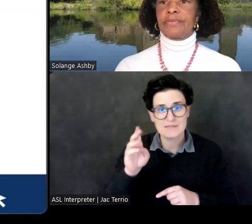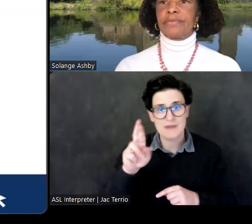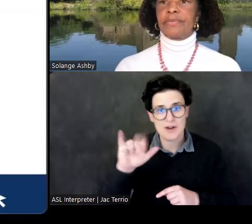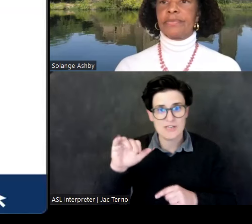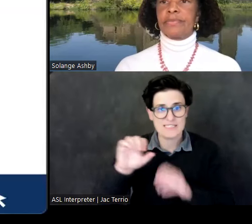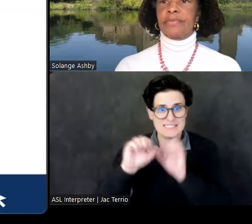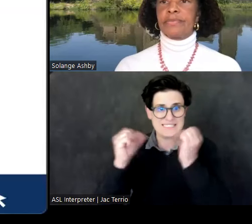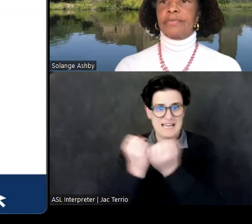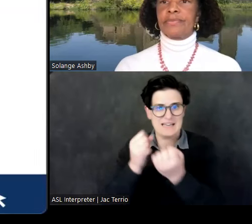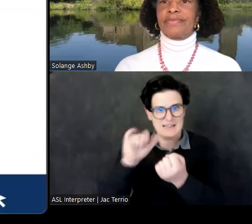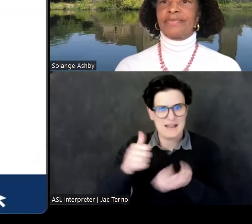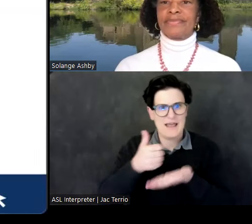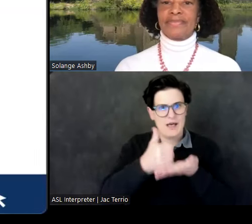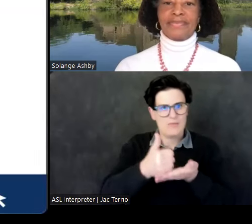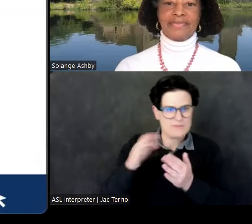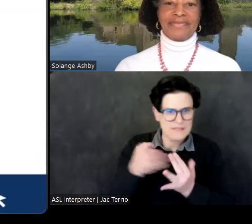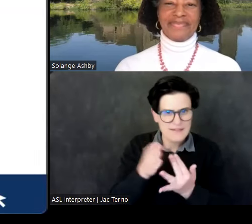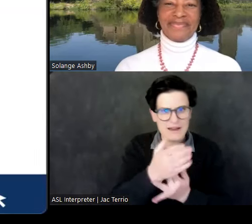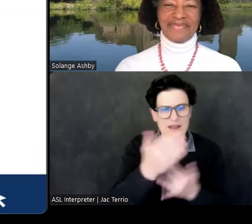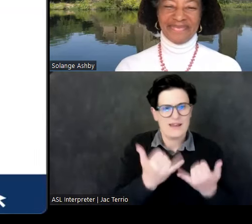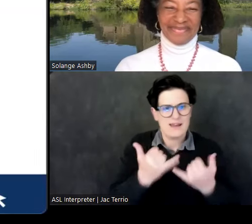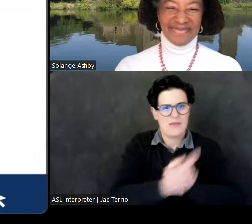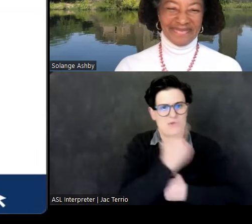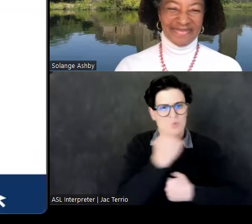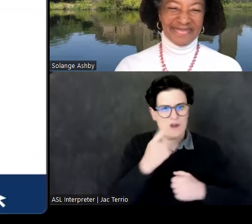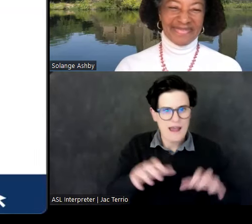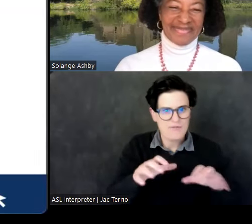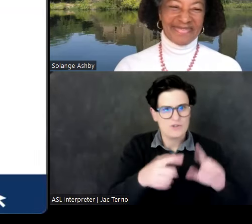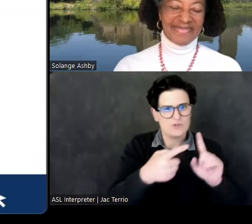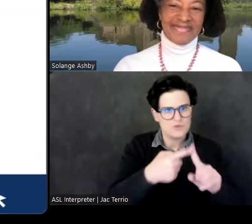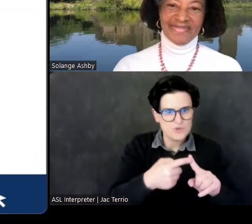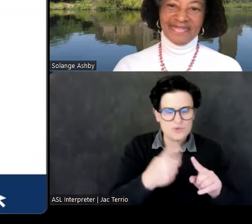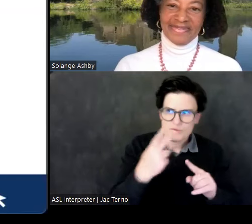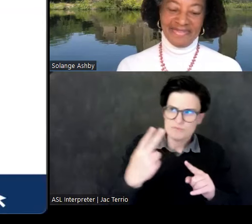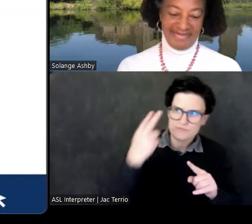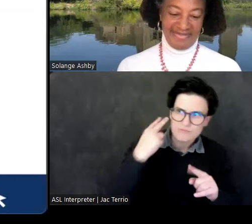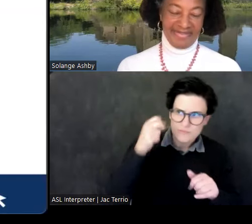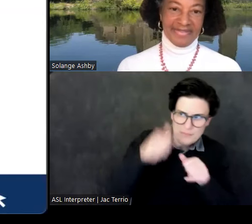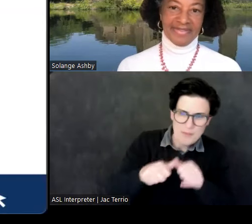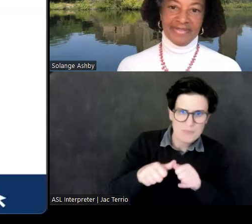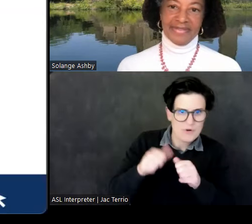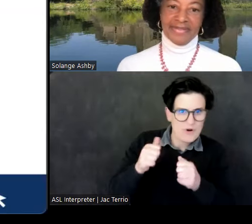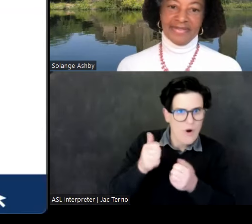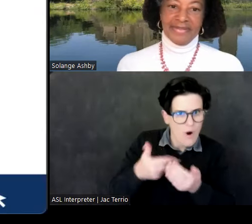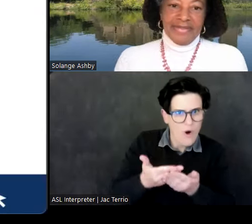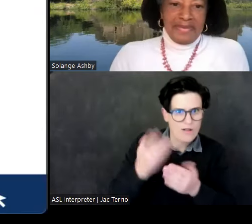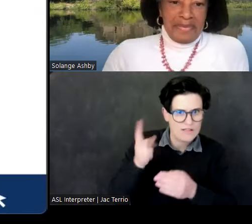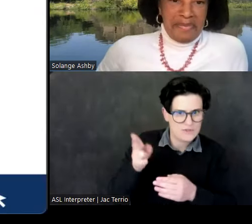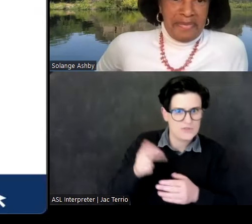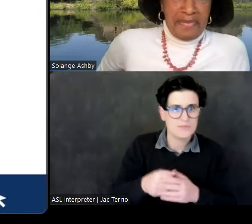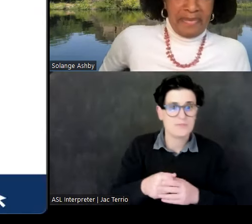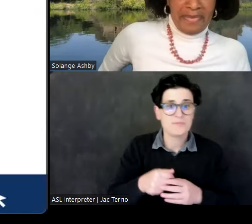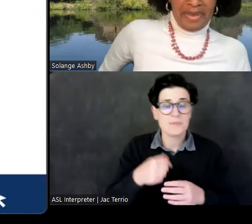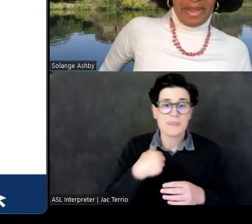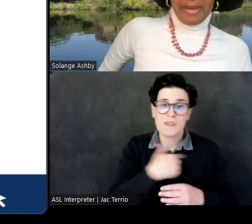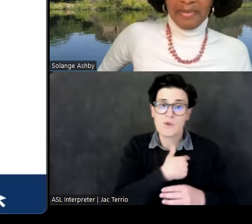to oblivion. So way to go on doing that. Today's lecture is sure to whet your appetite for more, so make